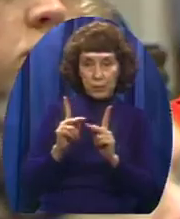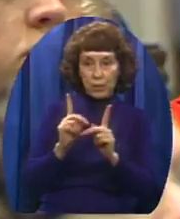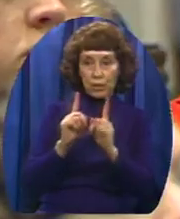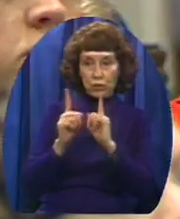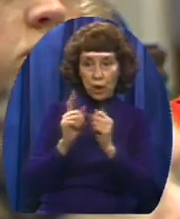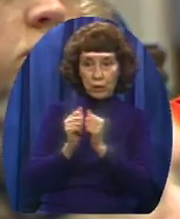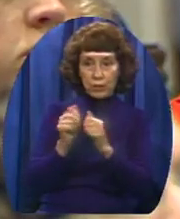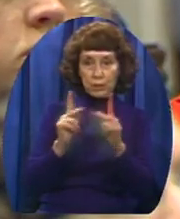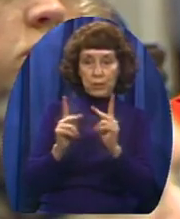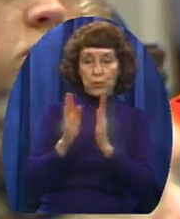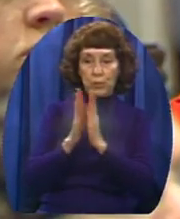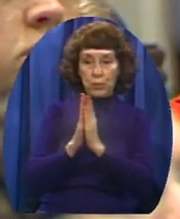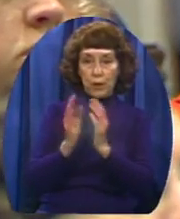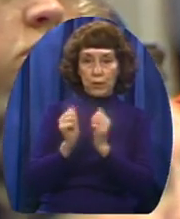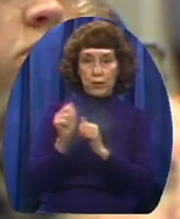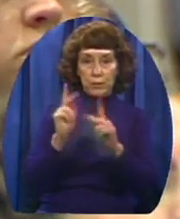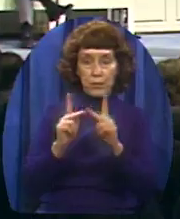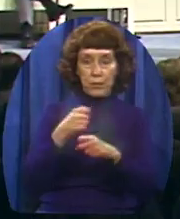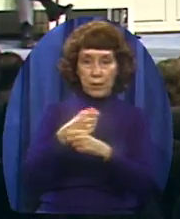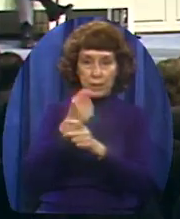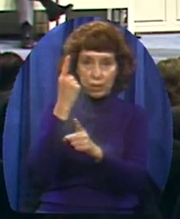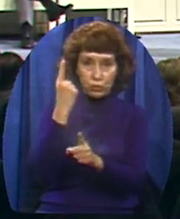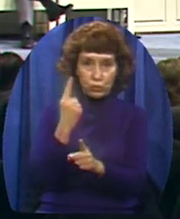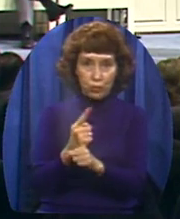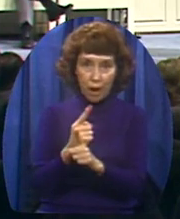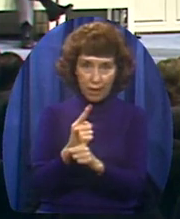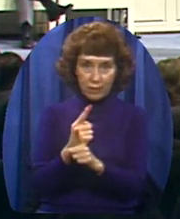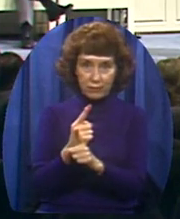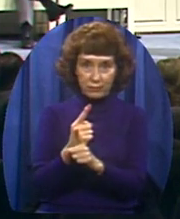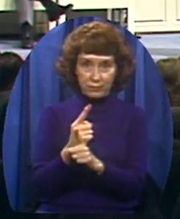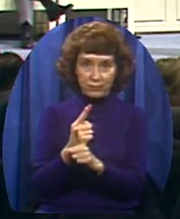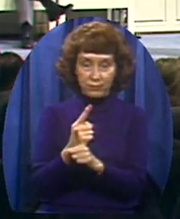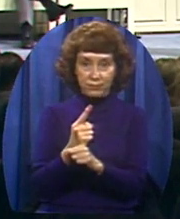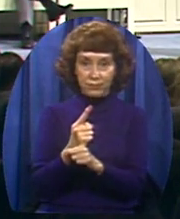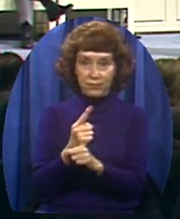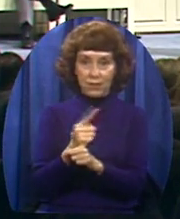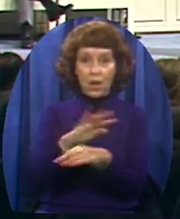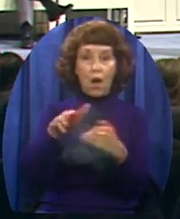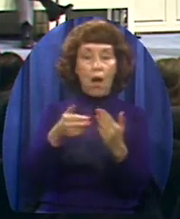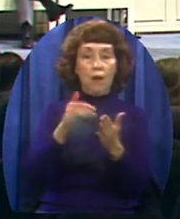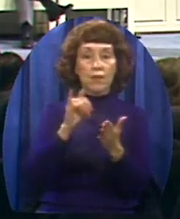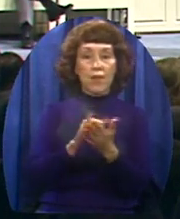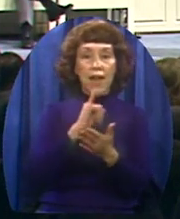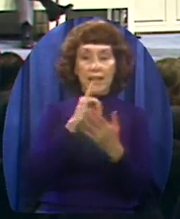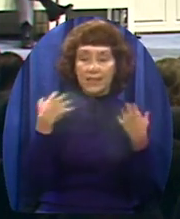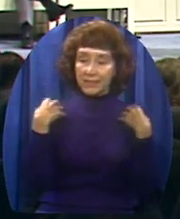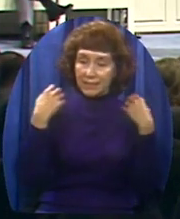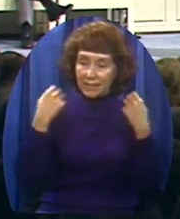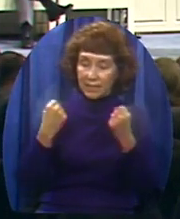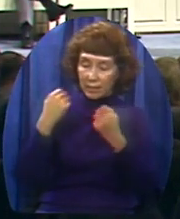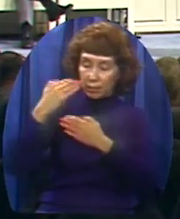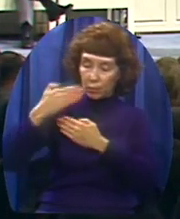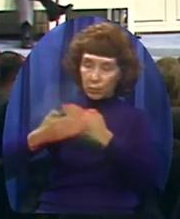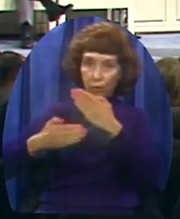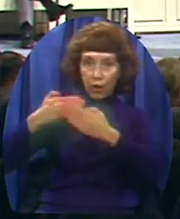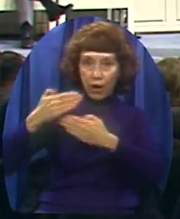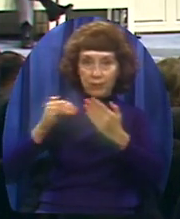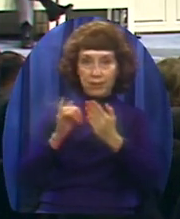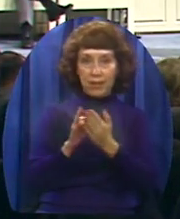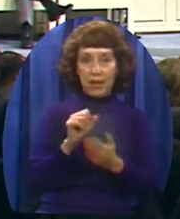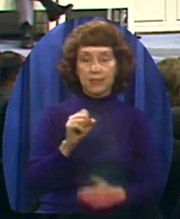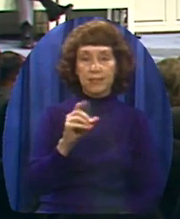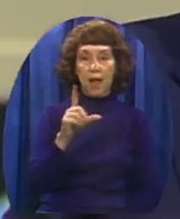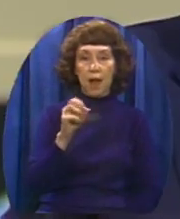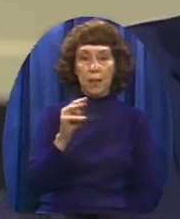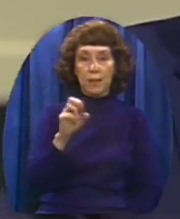And when wrong has been committed Getting those things righted All of that is the healing process That Solomon is talking